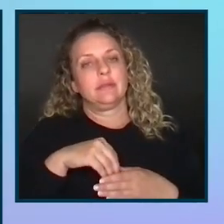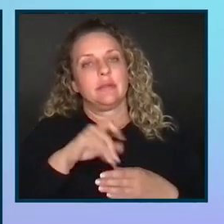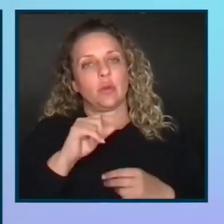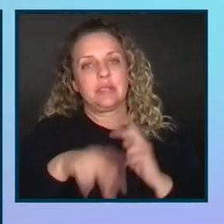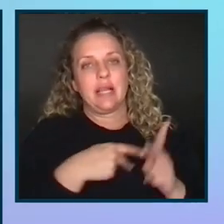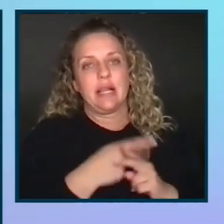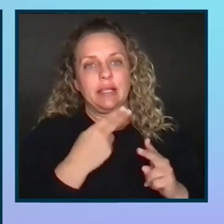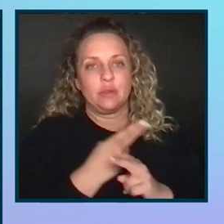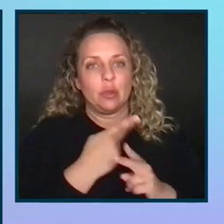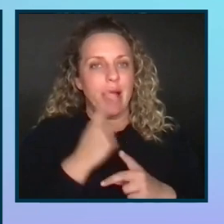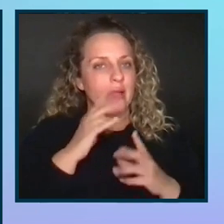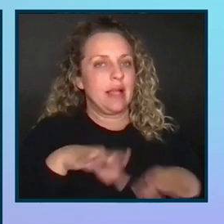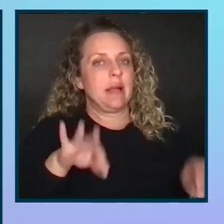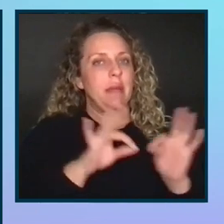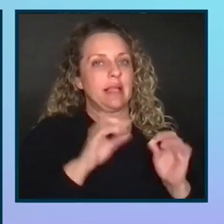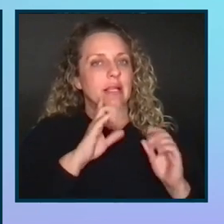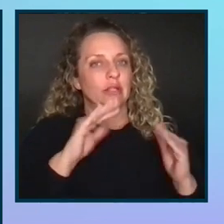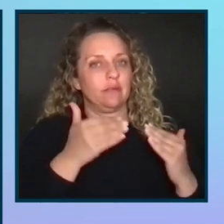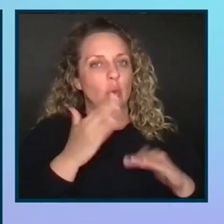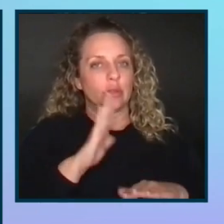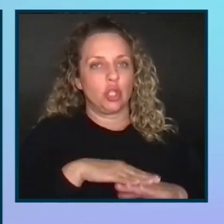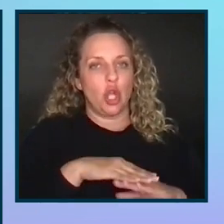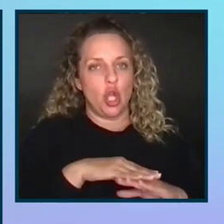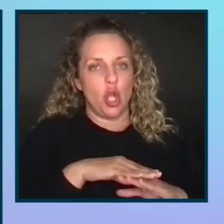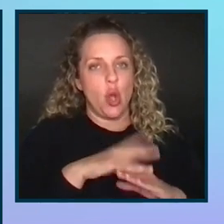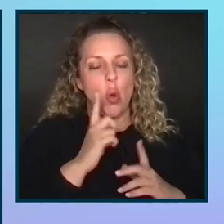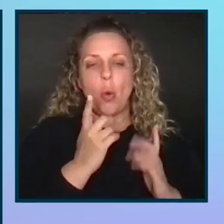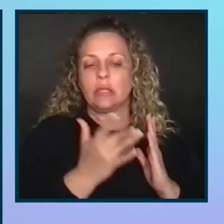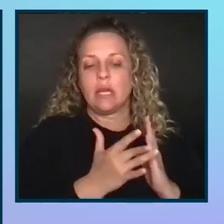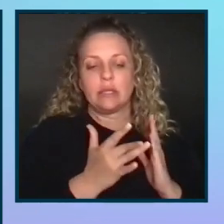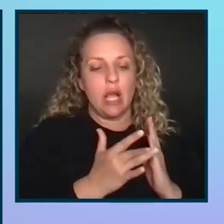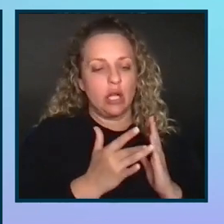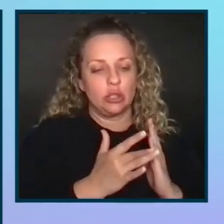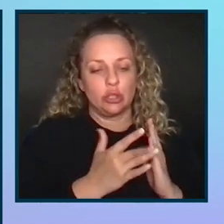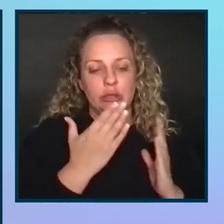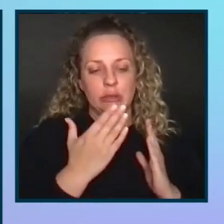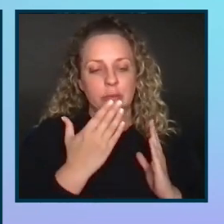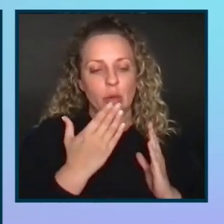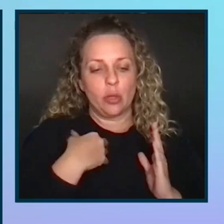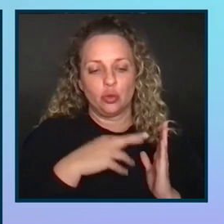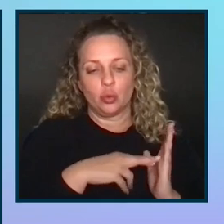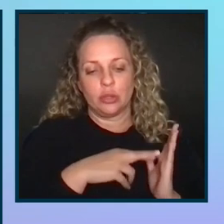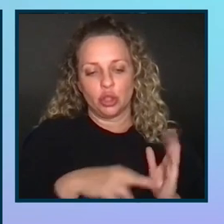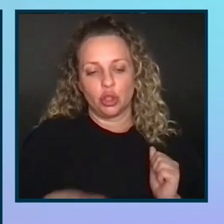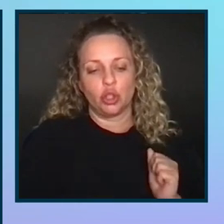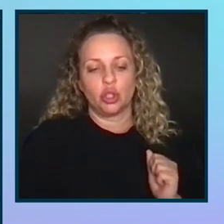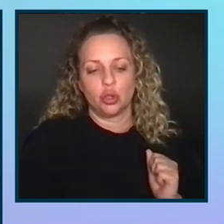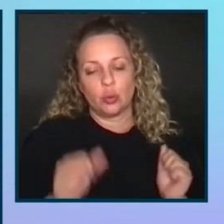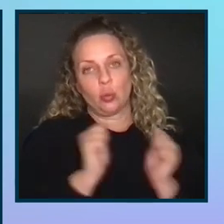I think the main thing is to focus on what technologies you may want to research with